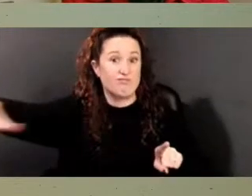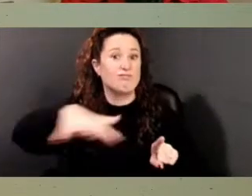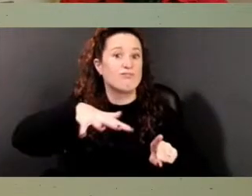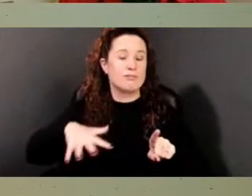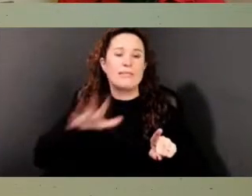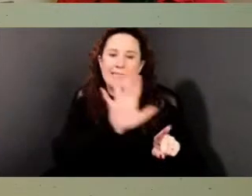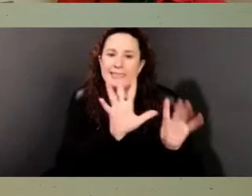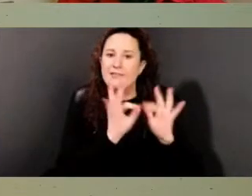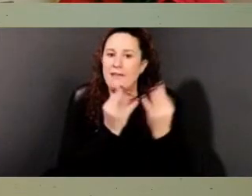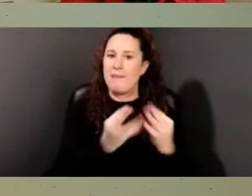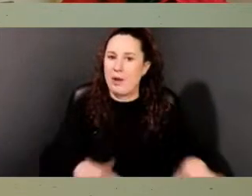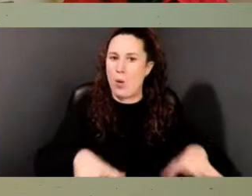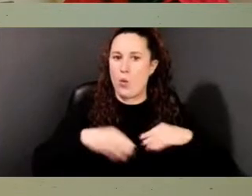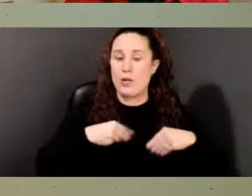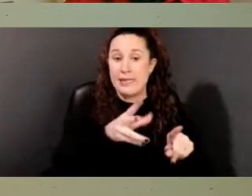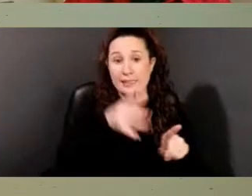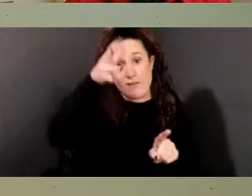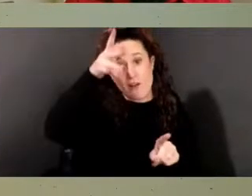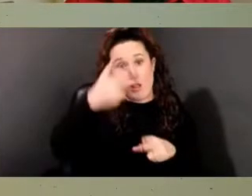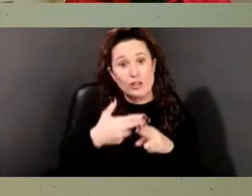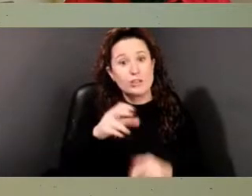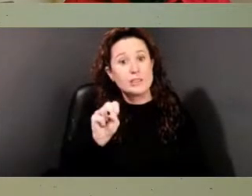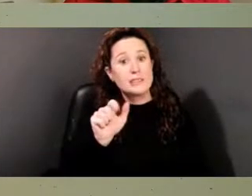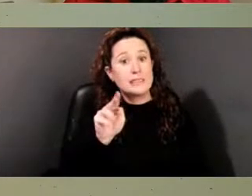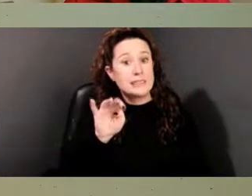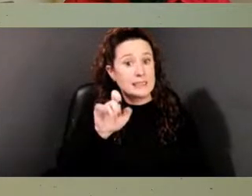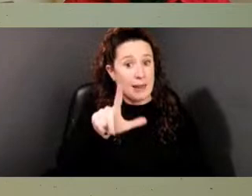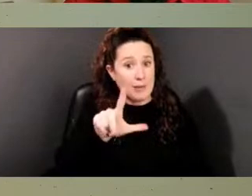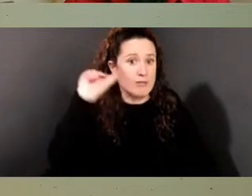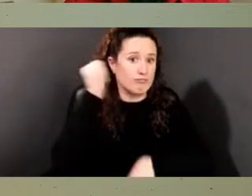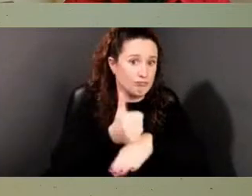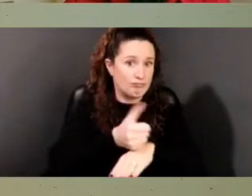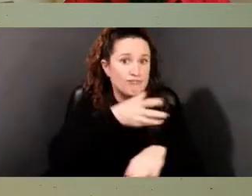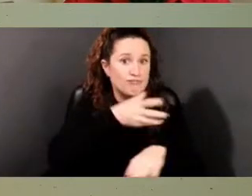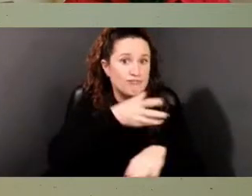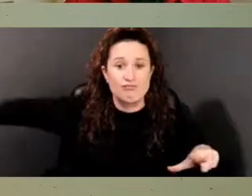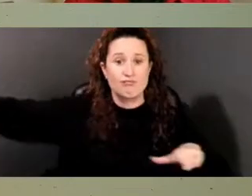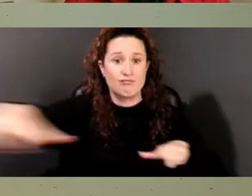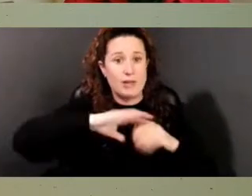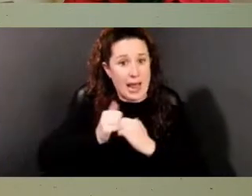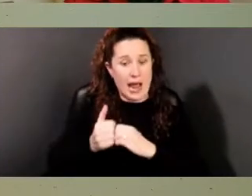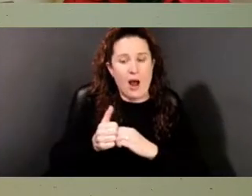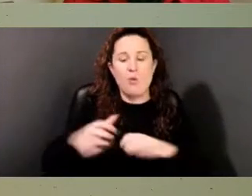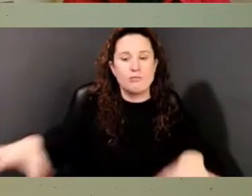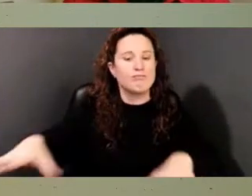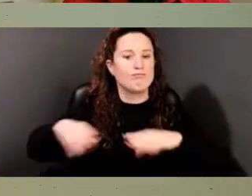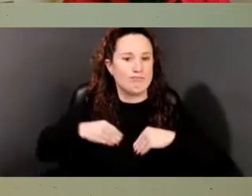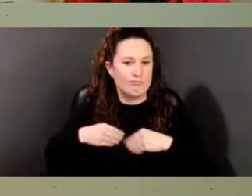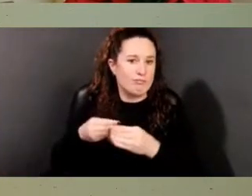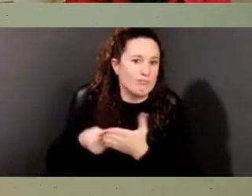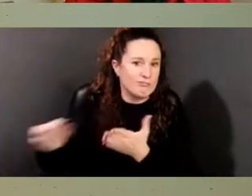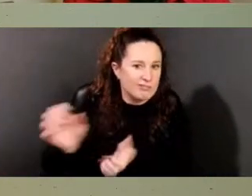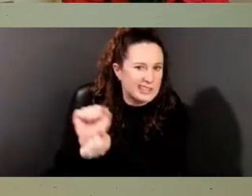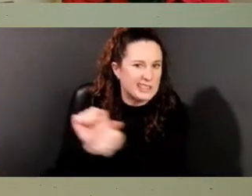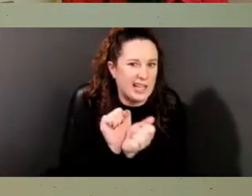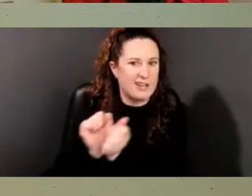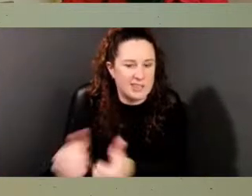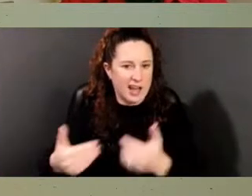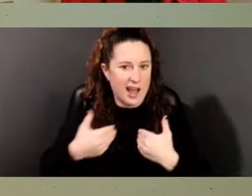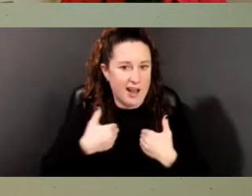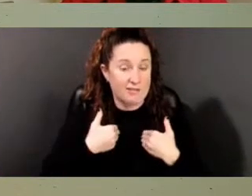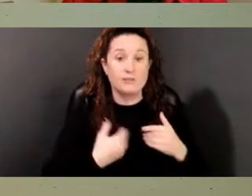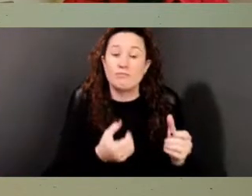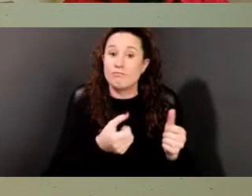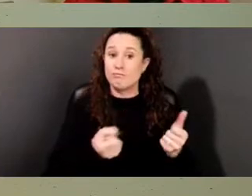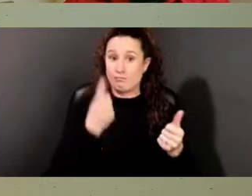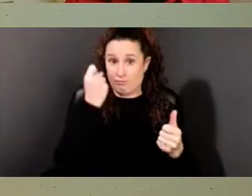Samuel, established this plantation using the labor of enslaved individuals. When John Dickinson's father died,